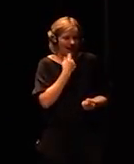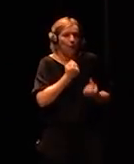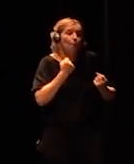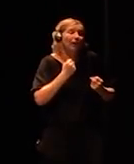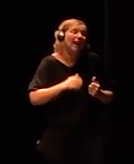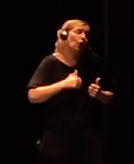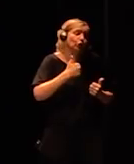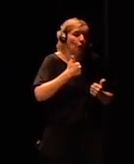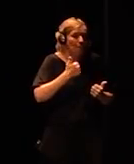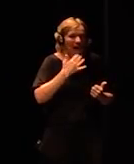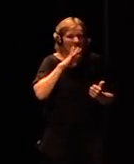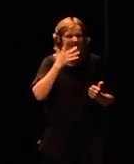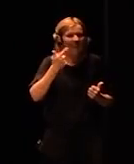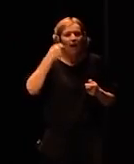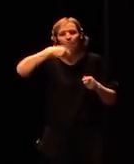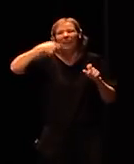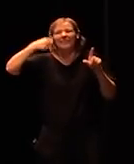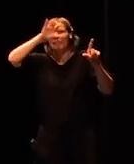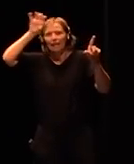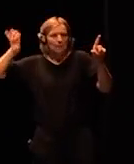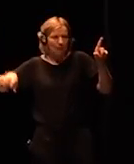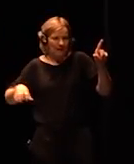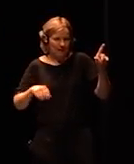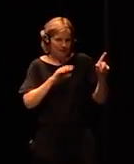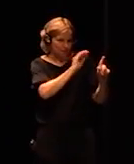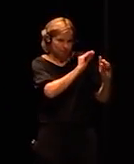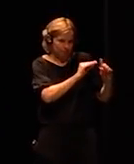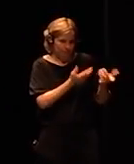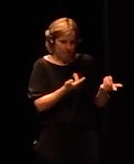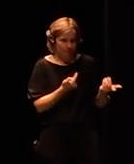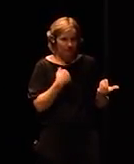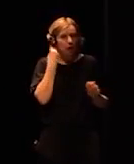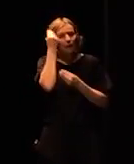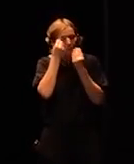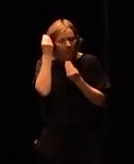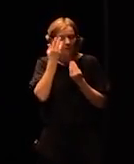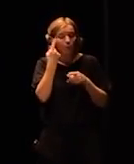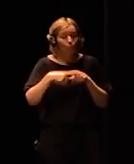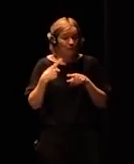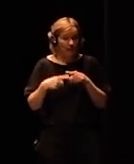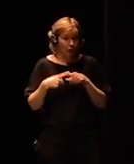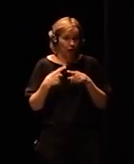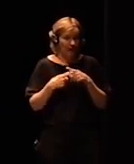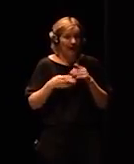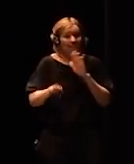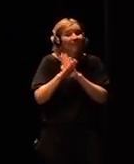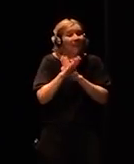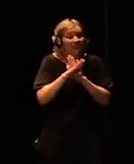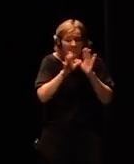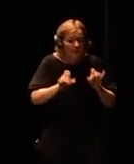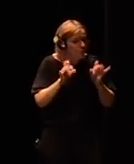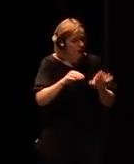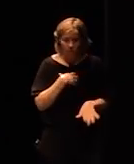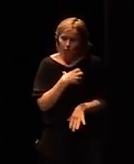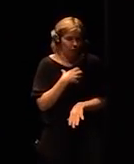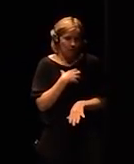so we have to think about this you know where we are going with I think many of these things are not sustainable think about the addiction to